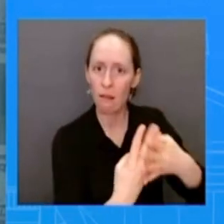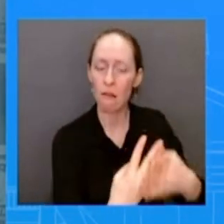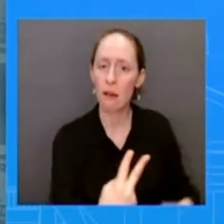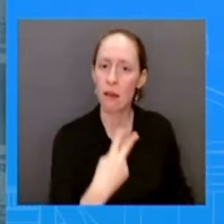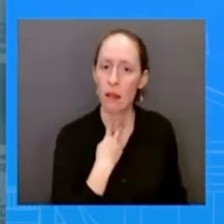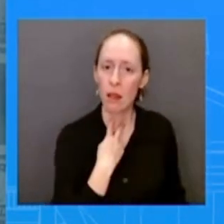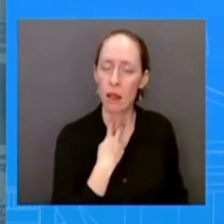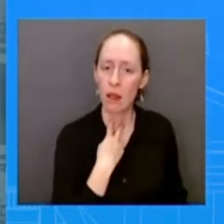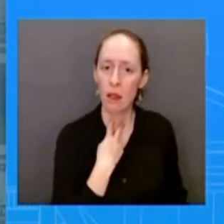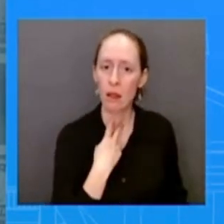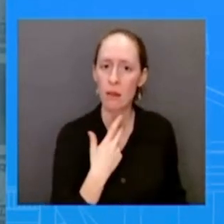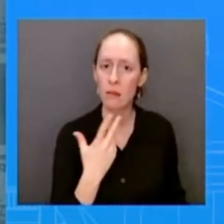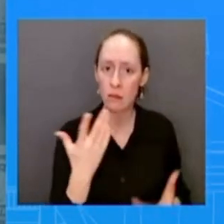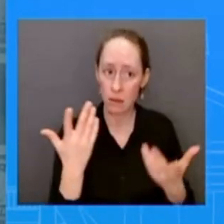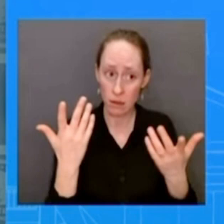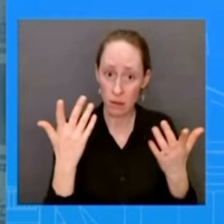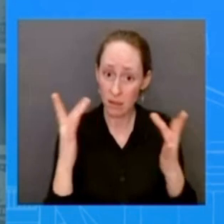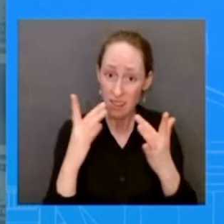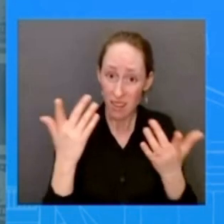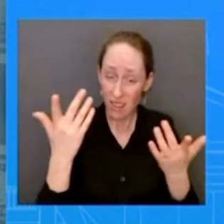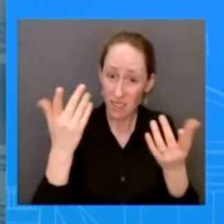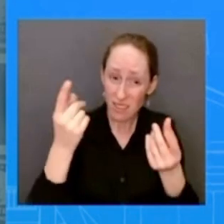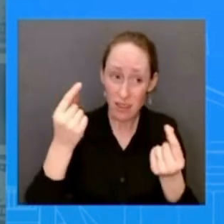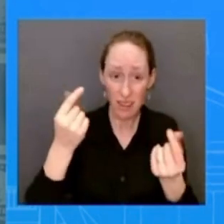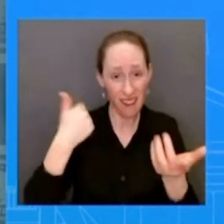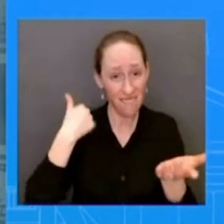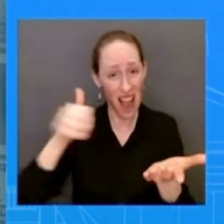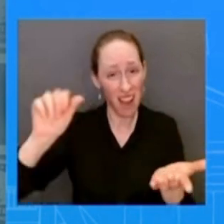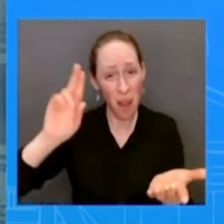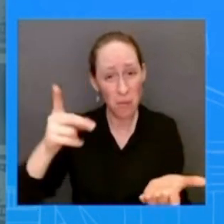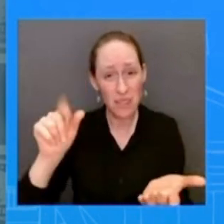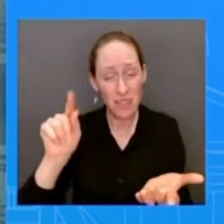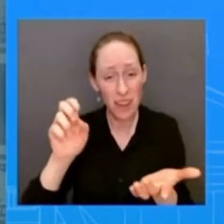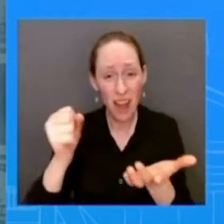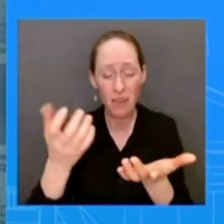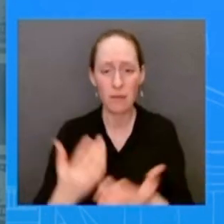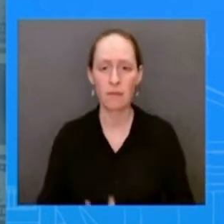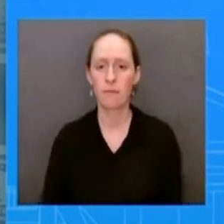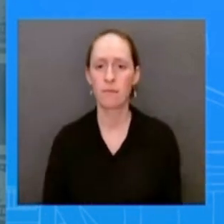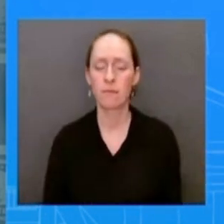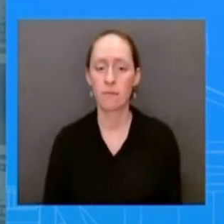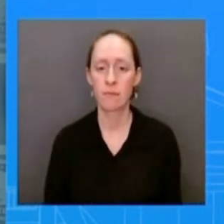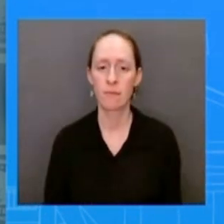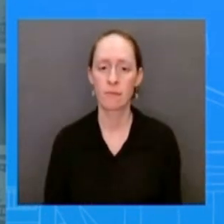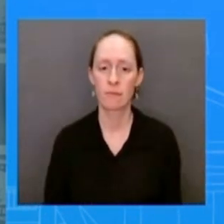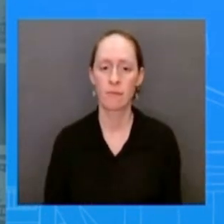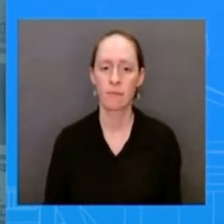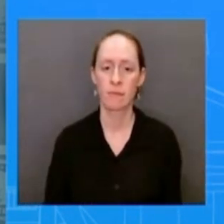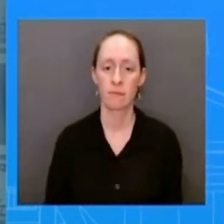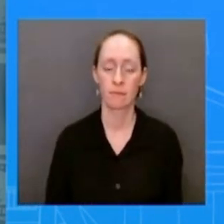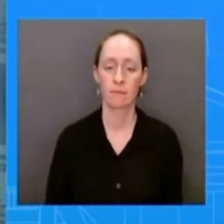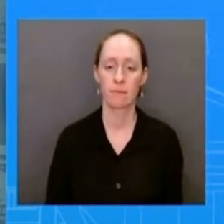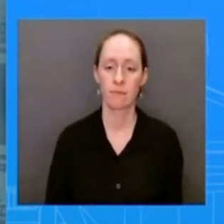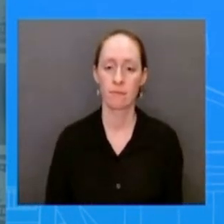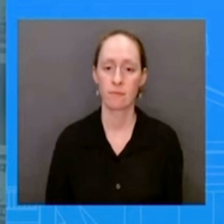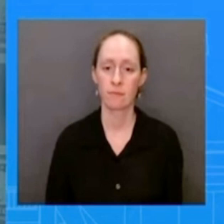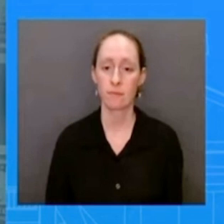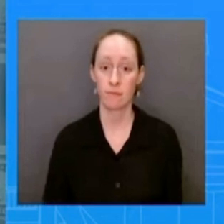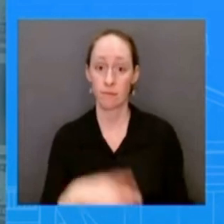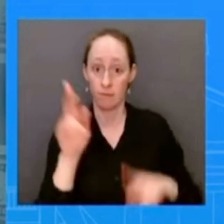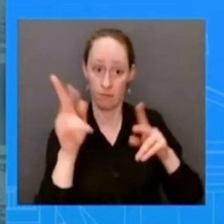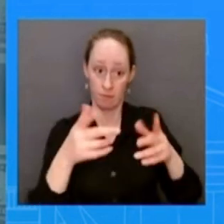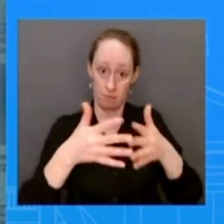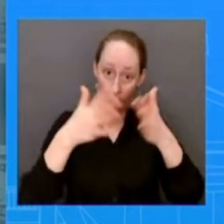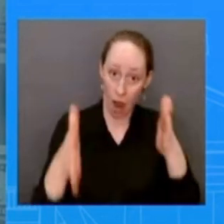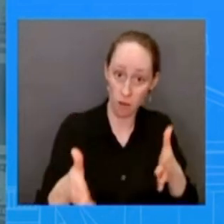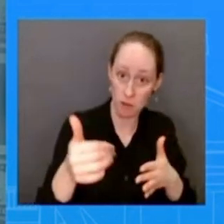uh there is uh there how american hostages held we're always very careful on speaking to um any the process we